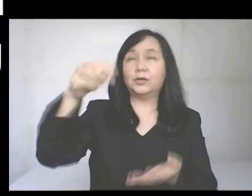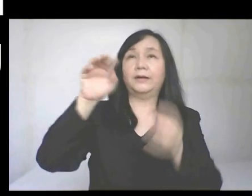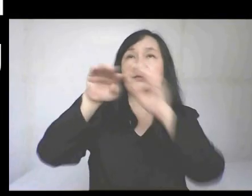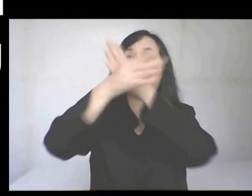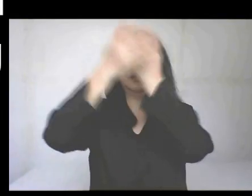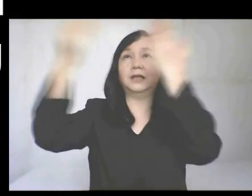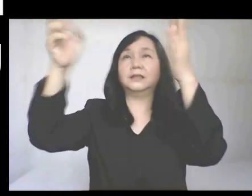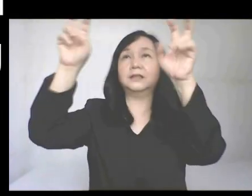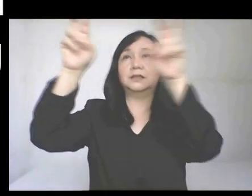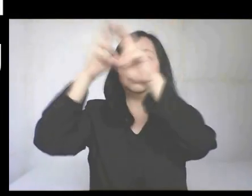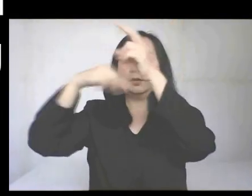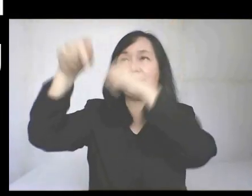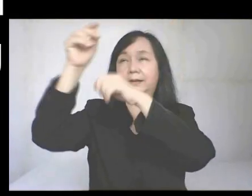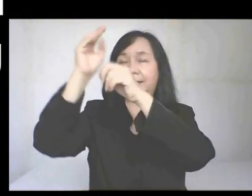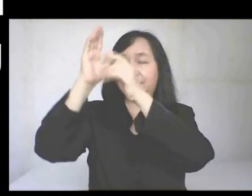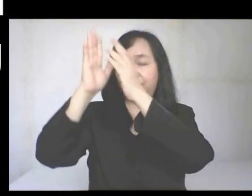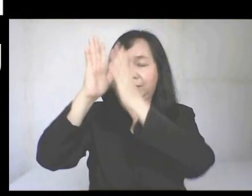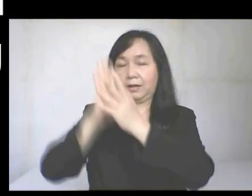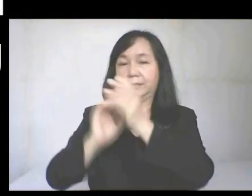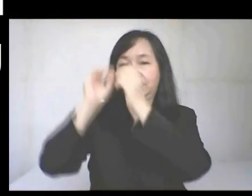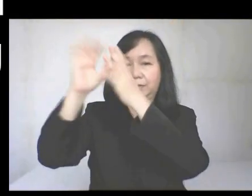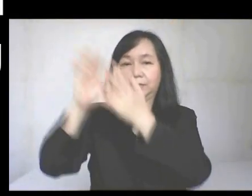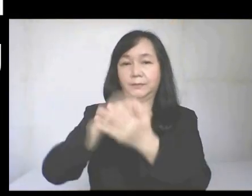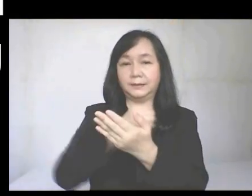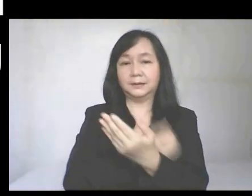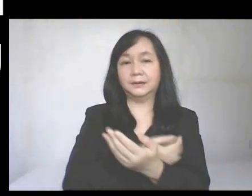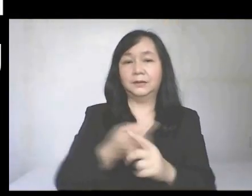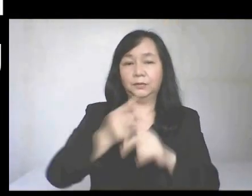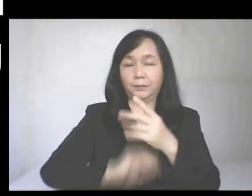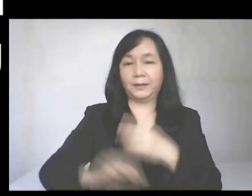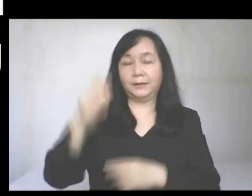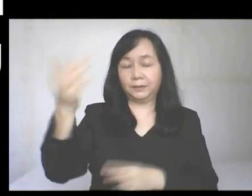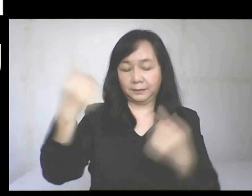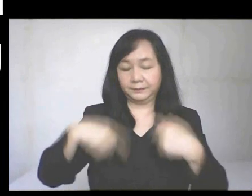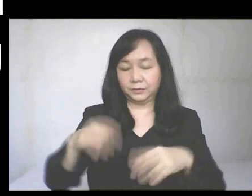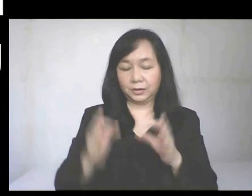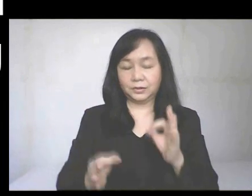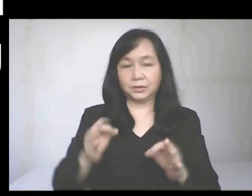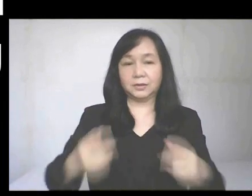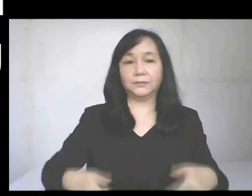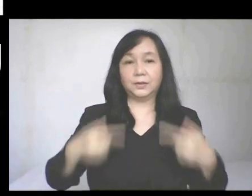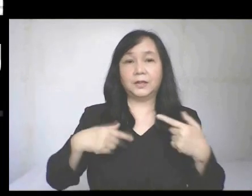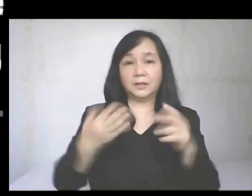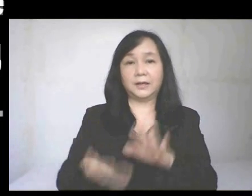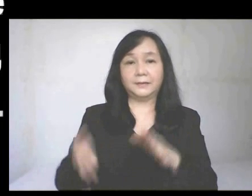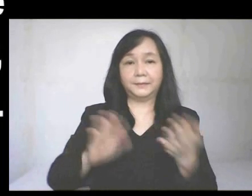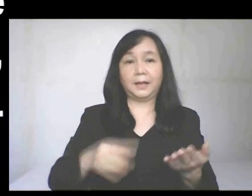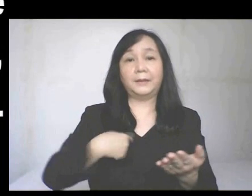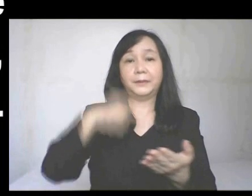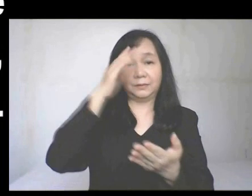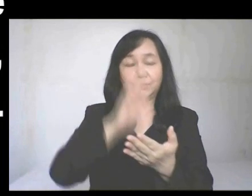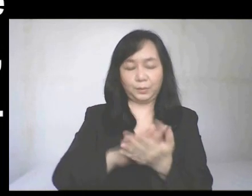ascended into heaven, and is seated at the right hand of God the Father Almighty. From there He will come to judge the living and the